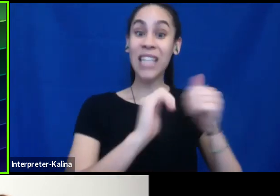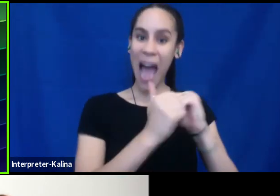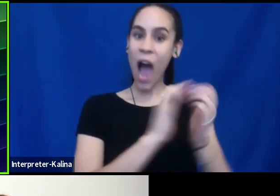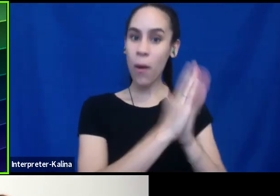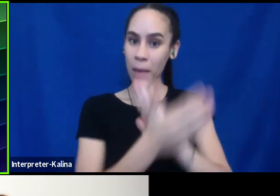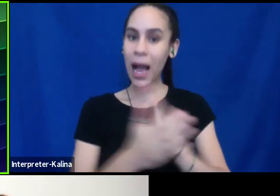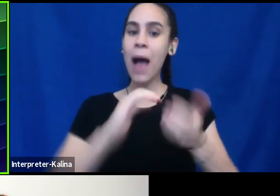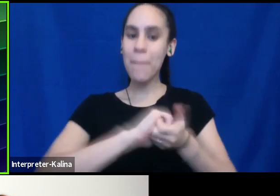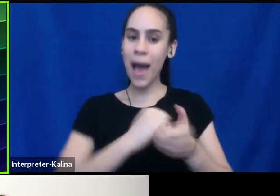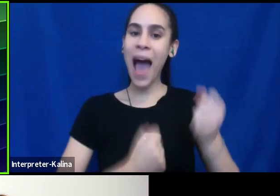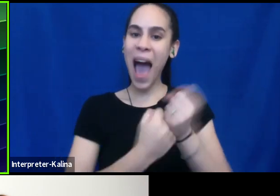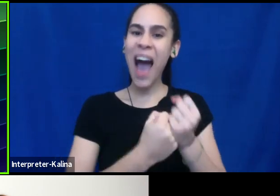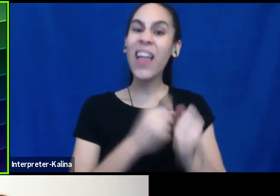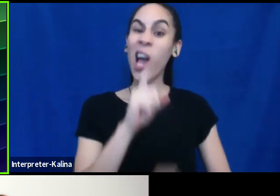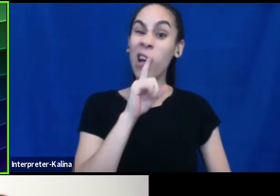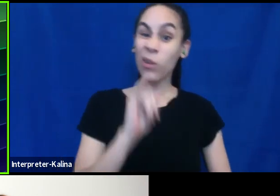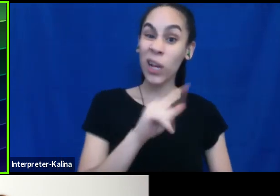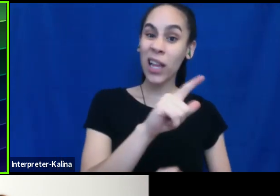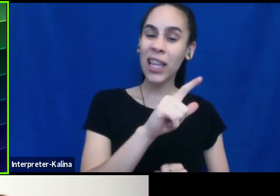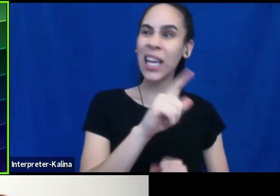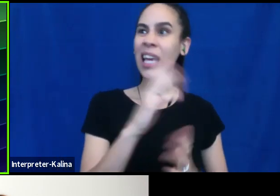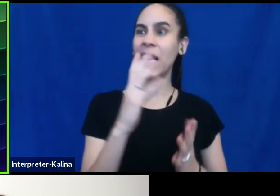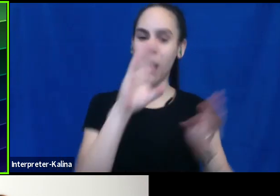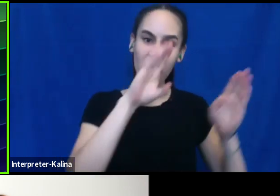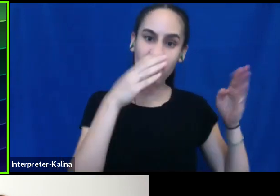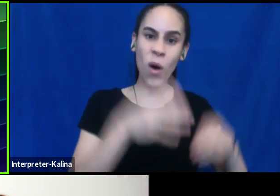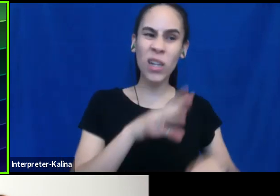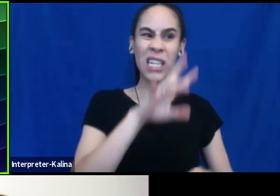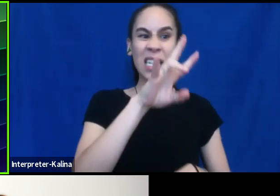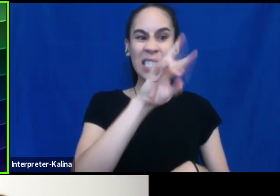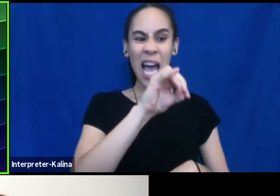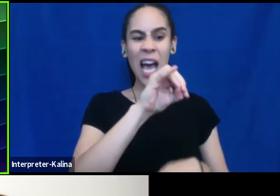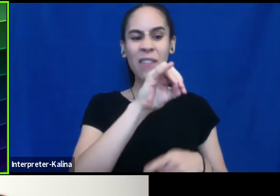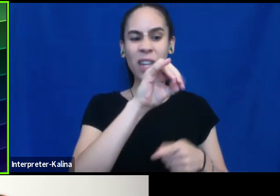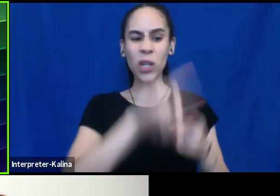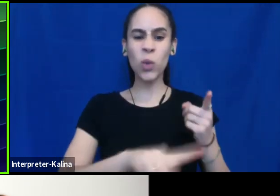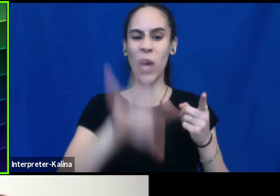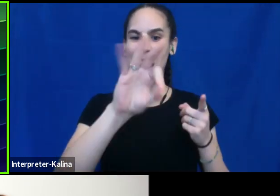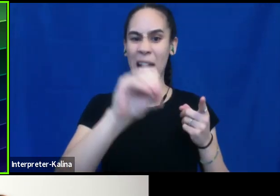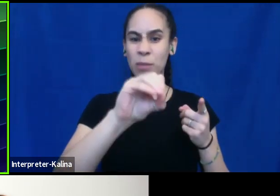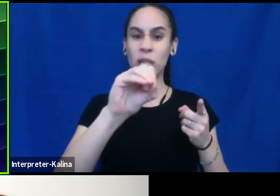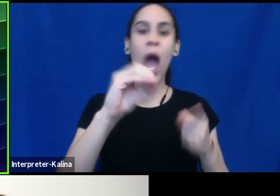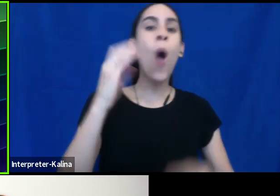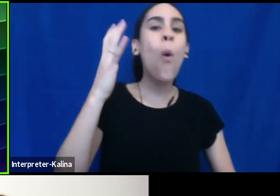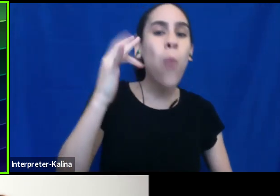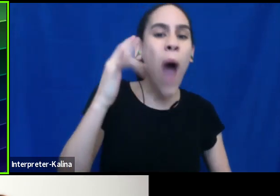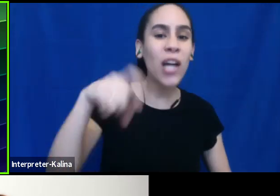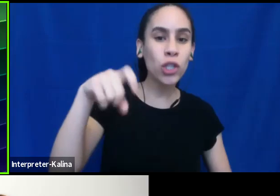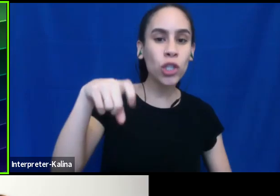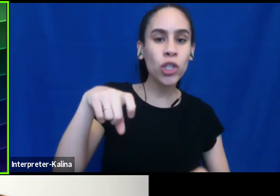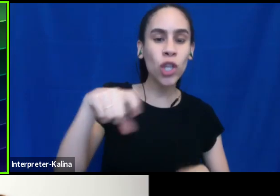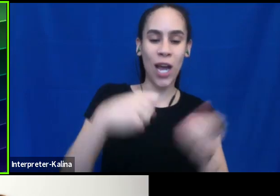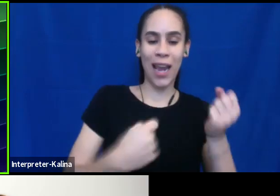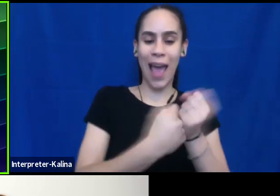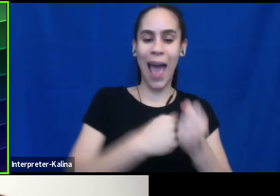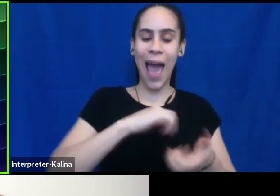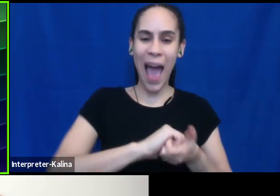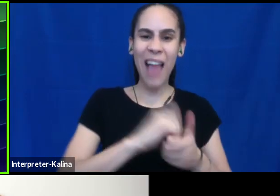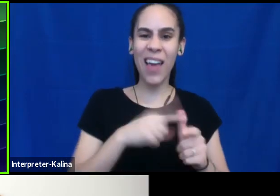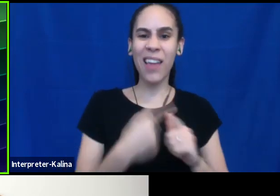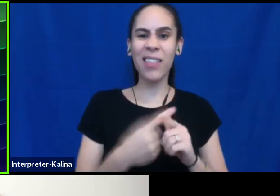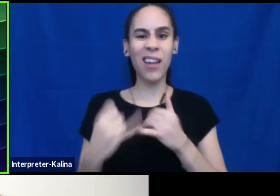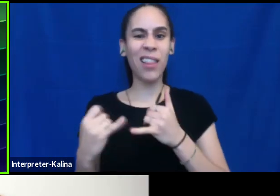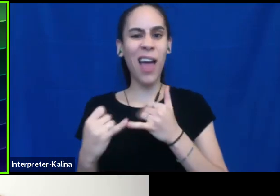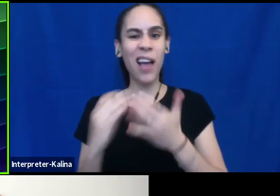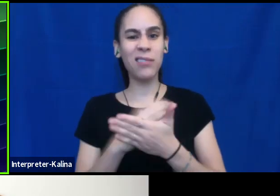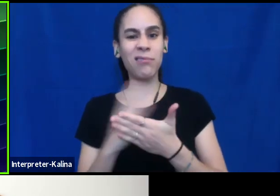ended up being about 70 to 90% why to be an ally. And then with sort of like a little action chapter at the back. And I knew I wanted my